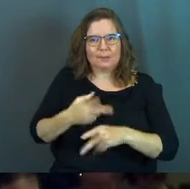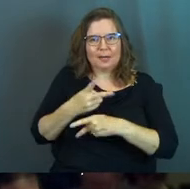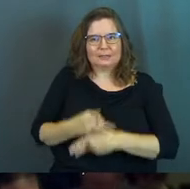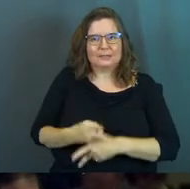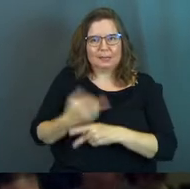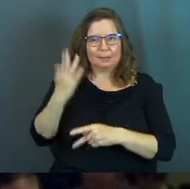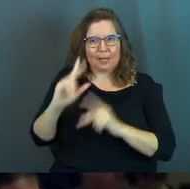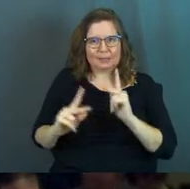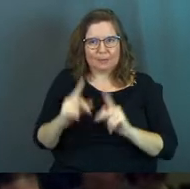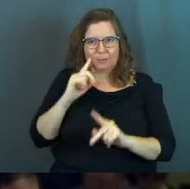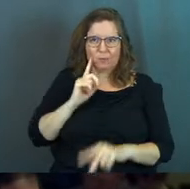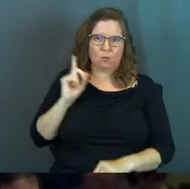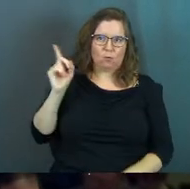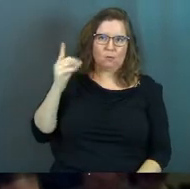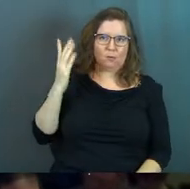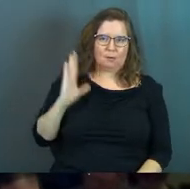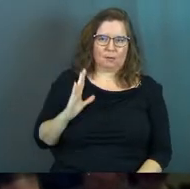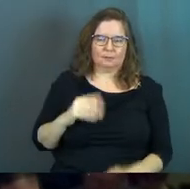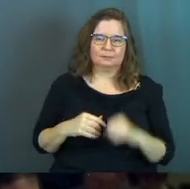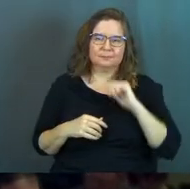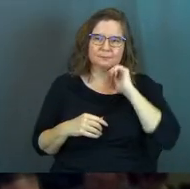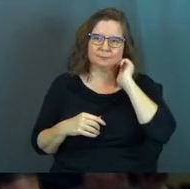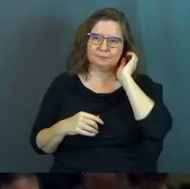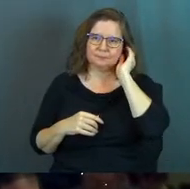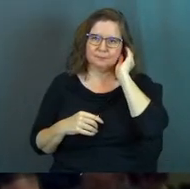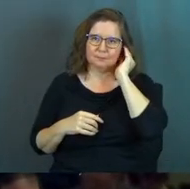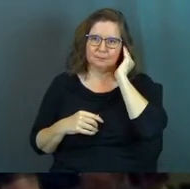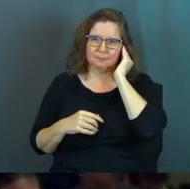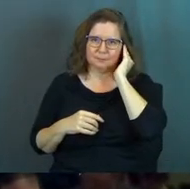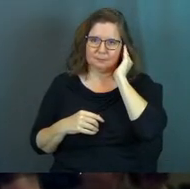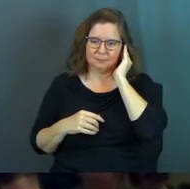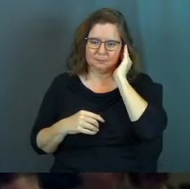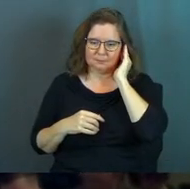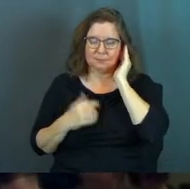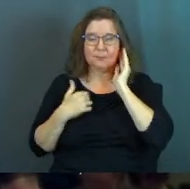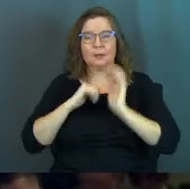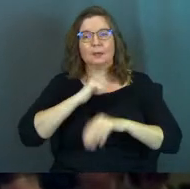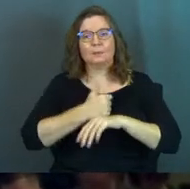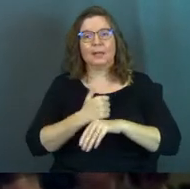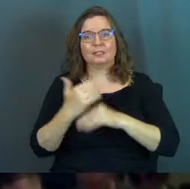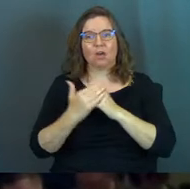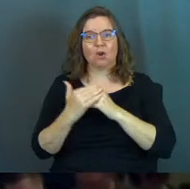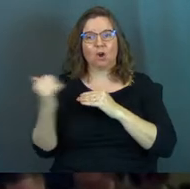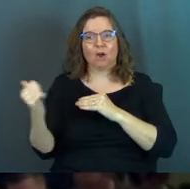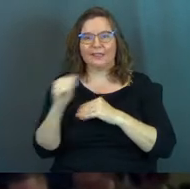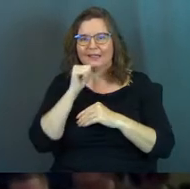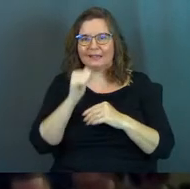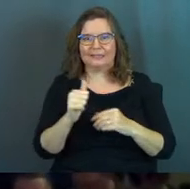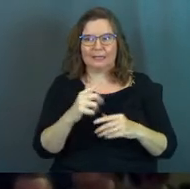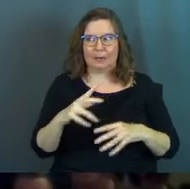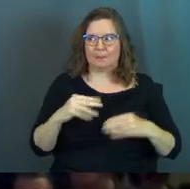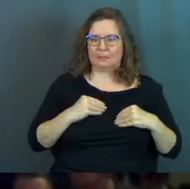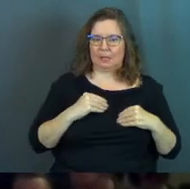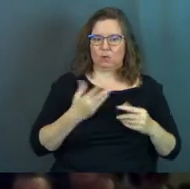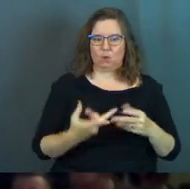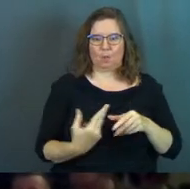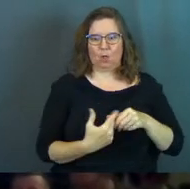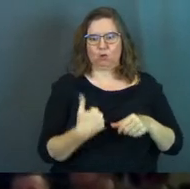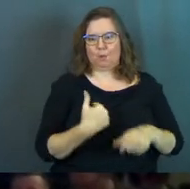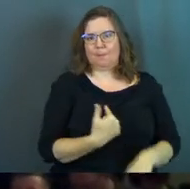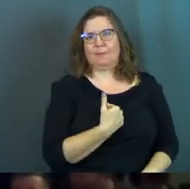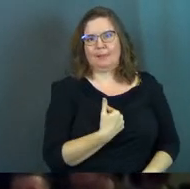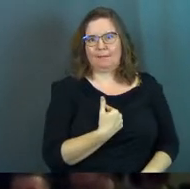taking care of God's people based on a calling. They didn't possess his people. You don't belong to me.